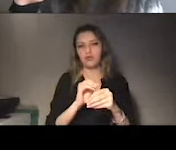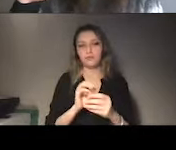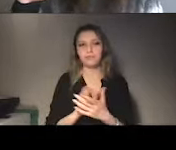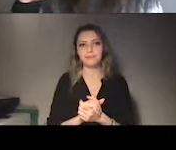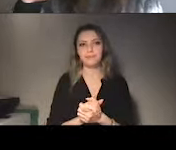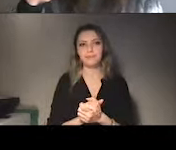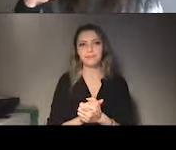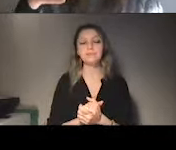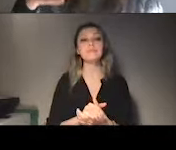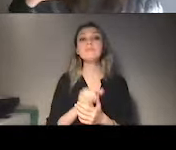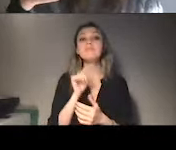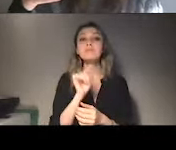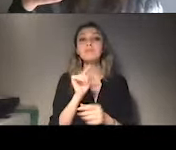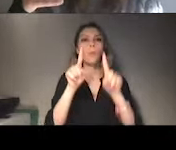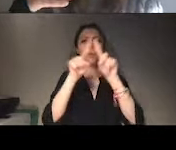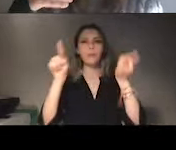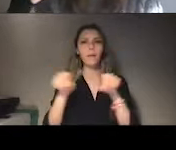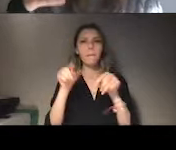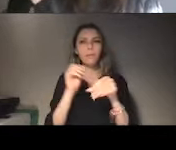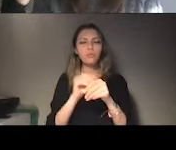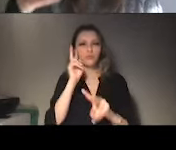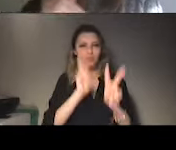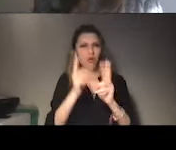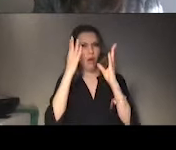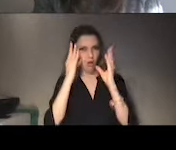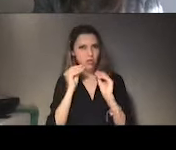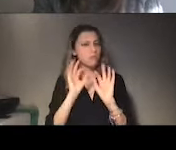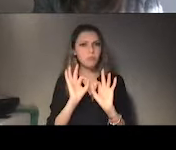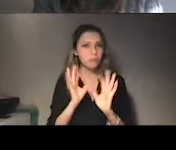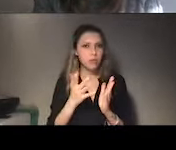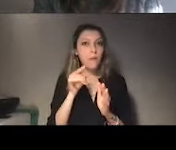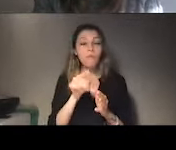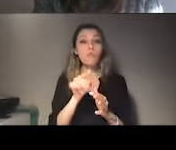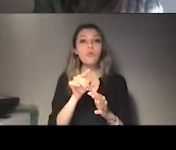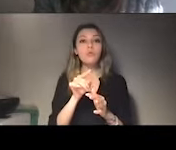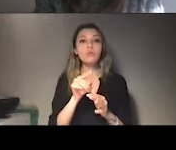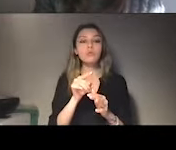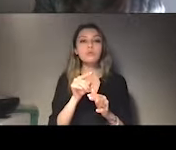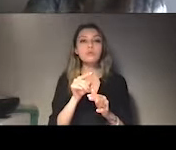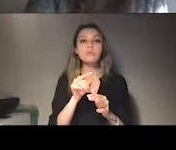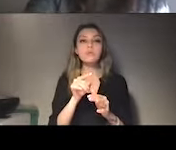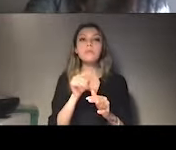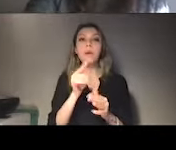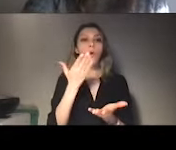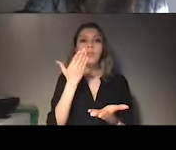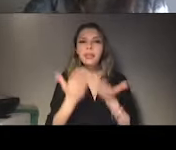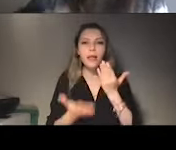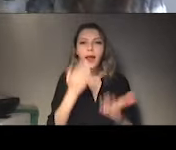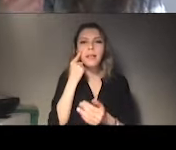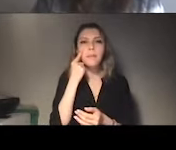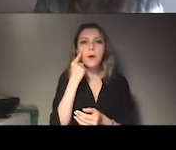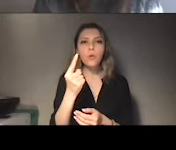percentage that they assessed of the level of implementation of the recommendations. And then,